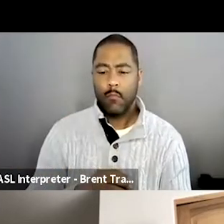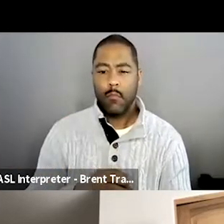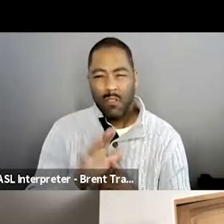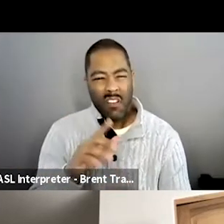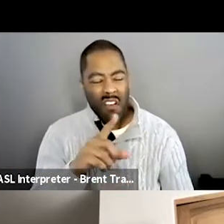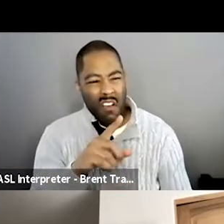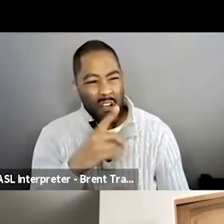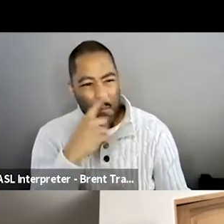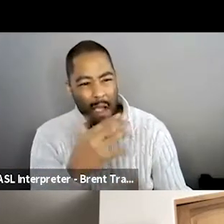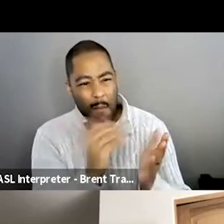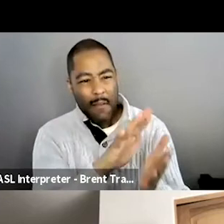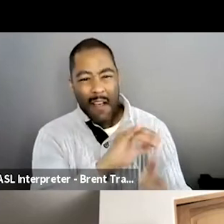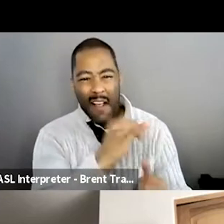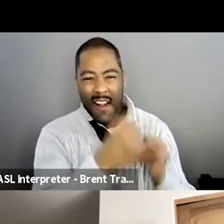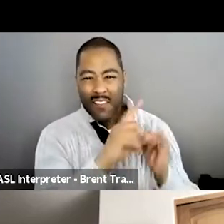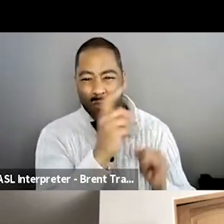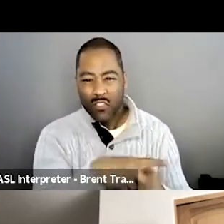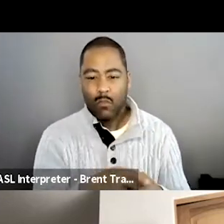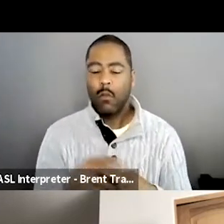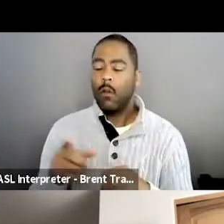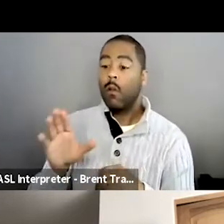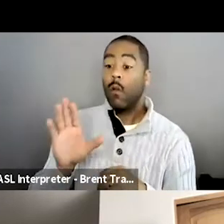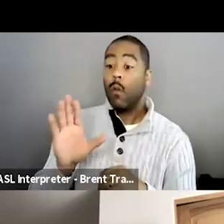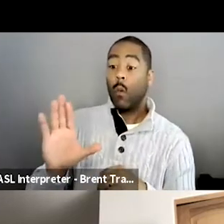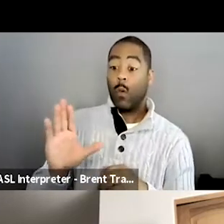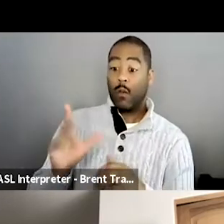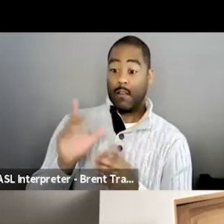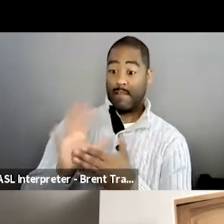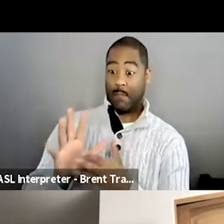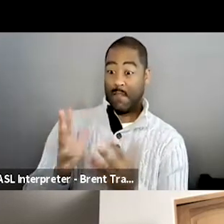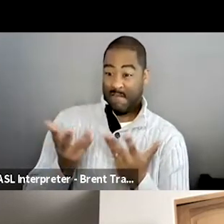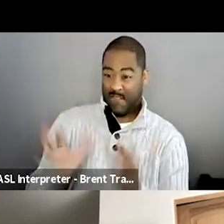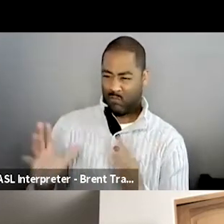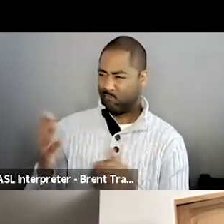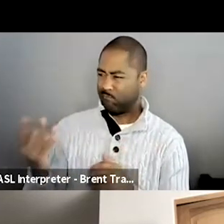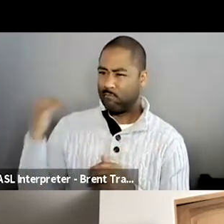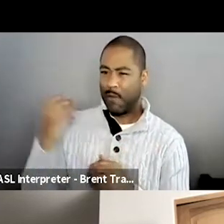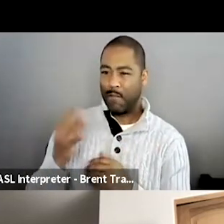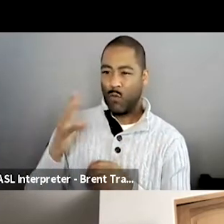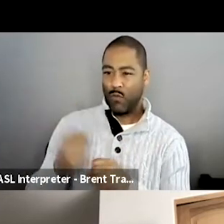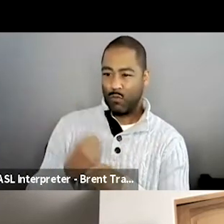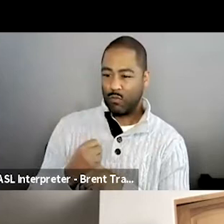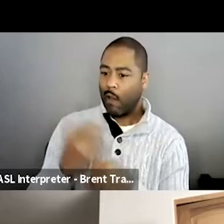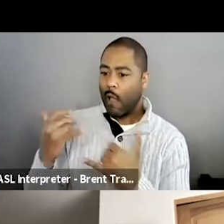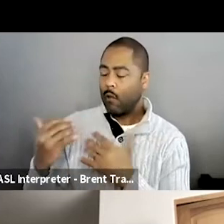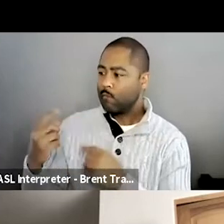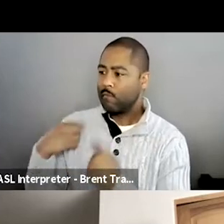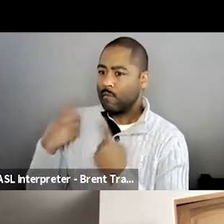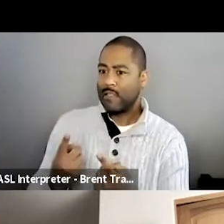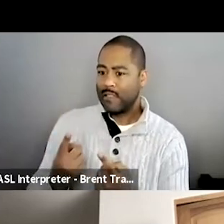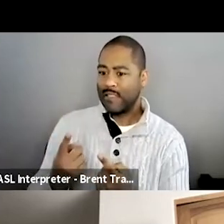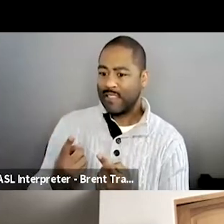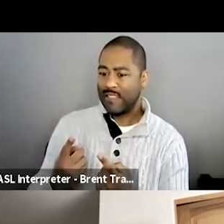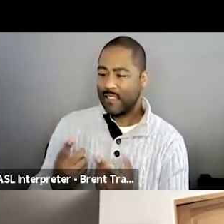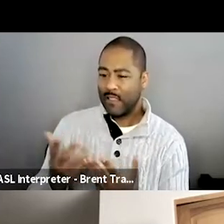Where has it taken you since the completion of the film? I mean, it's been a few years. see you as an 18-year-old. You're